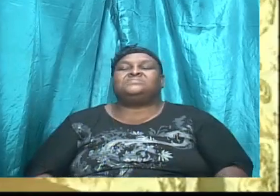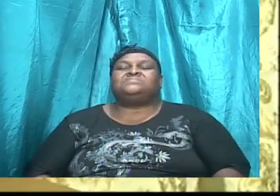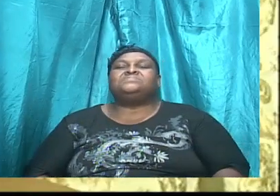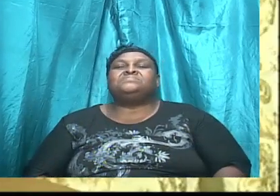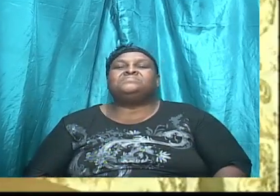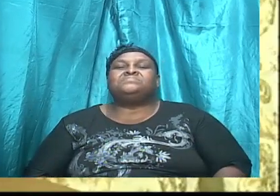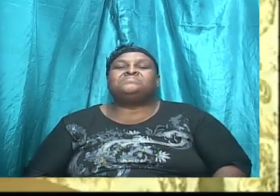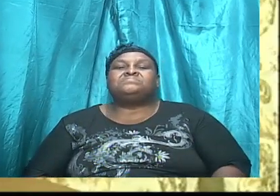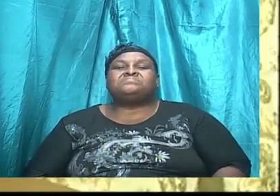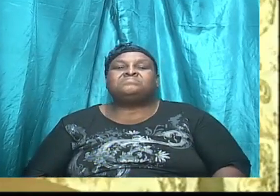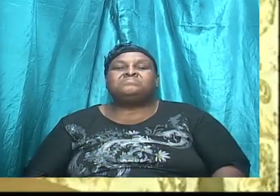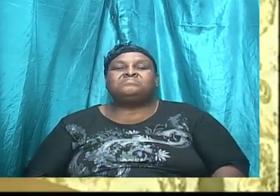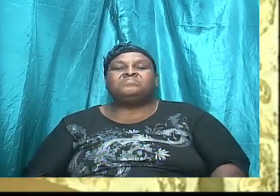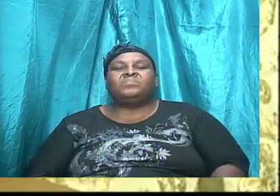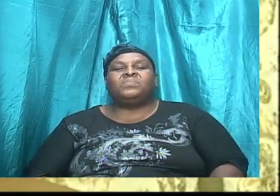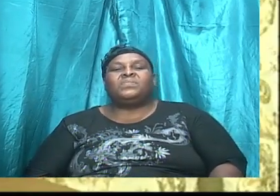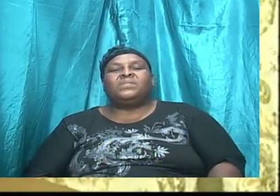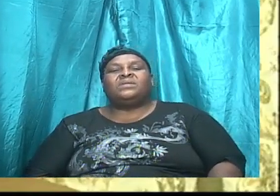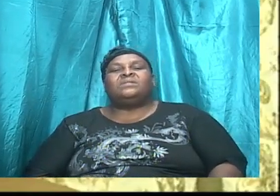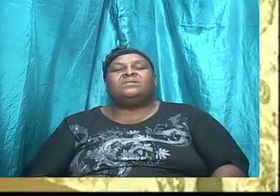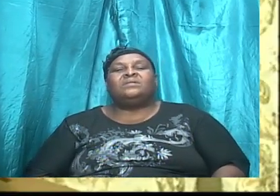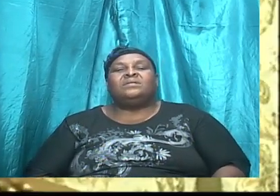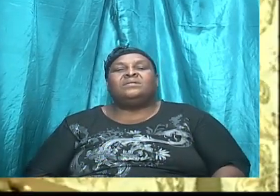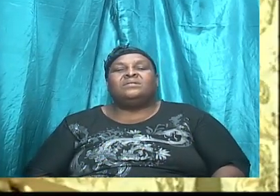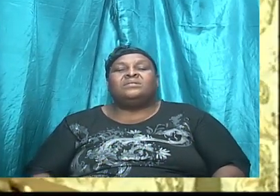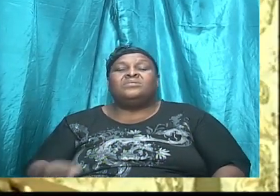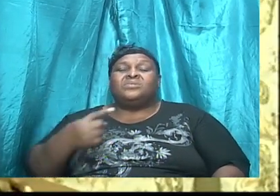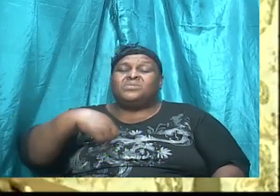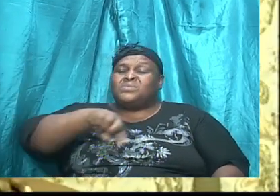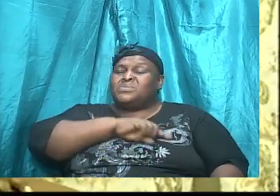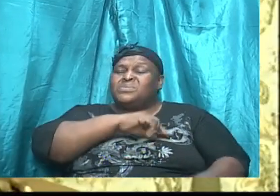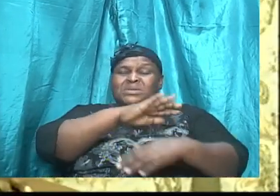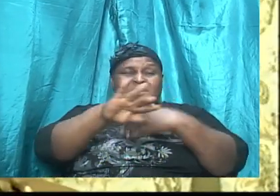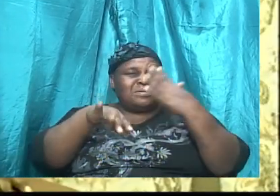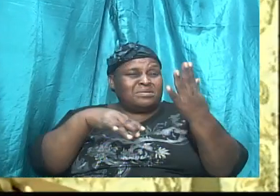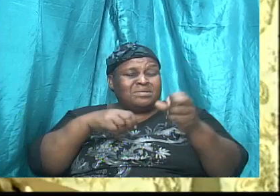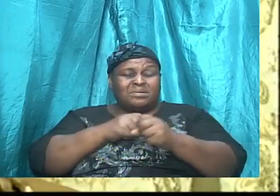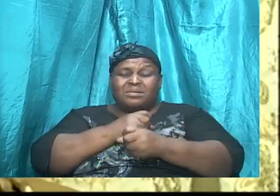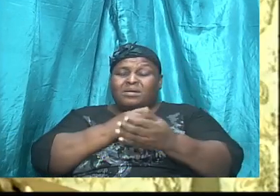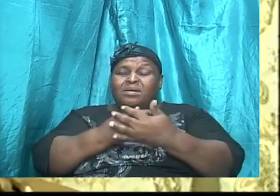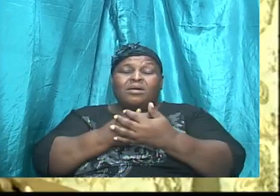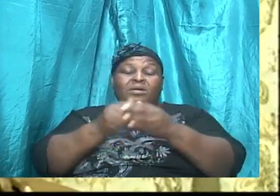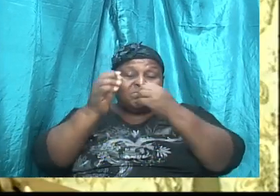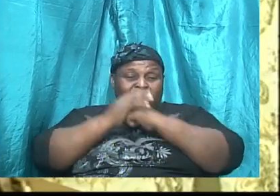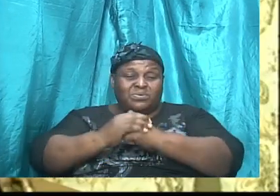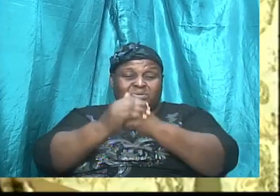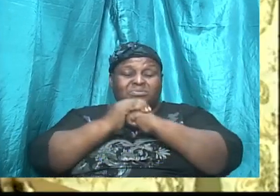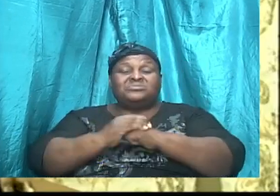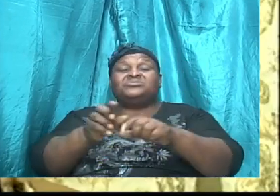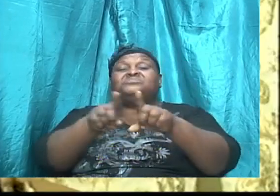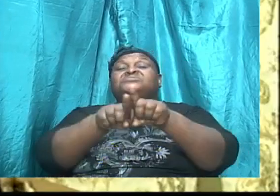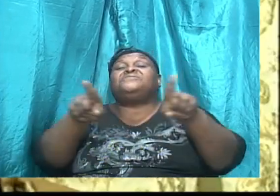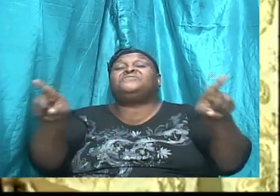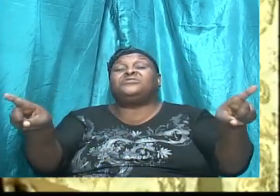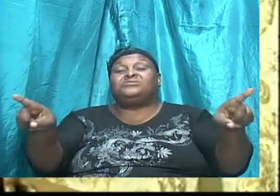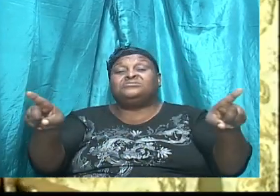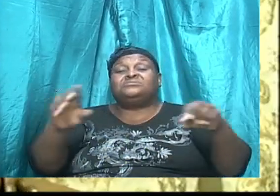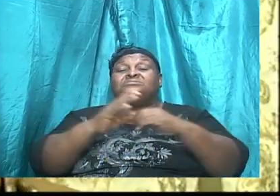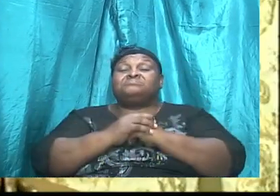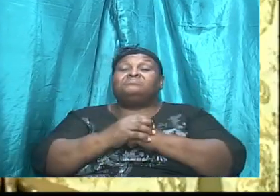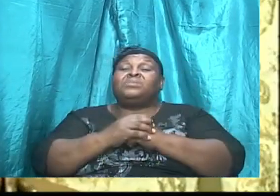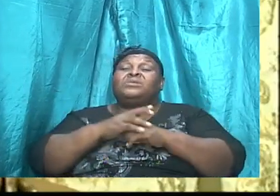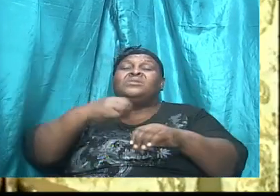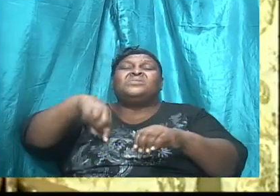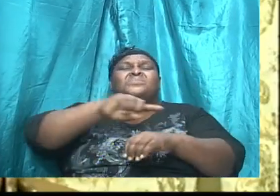so that I'm saying this to say that we all worship we you know, we all worship differently. You know, we all